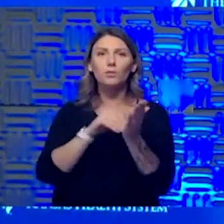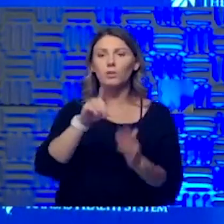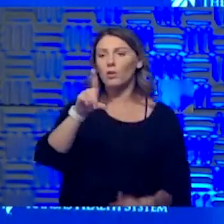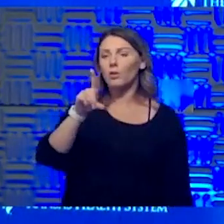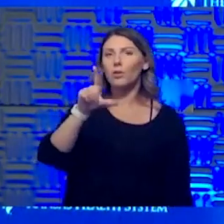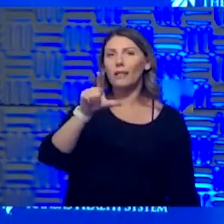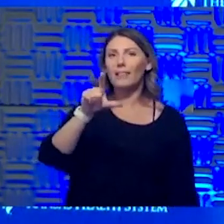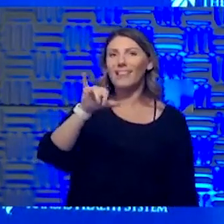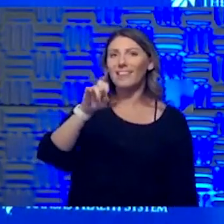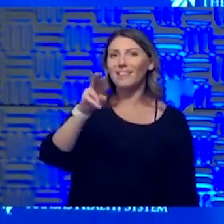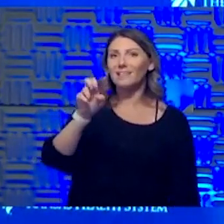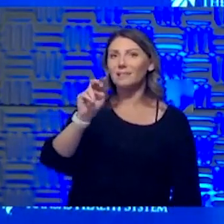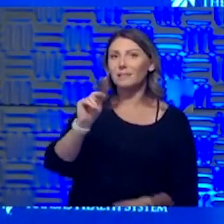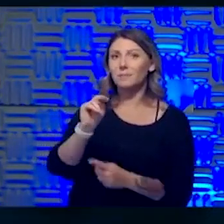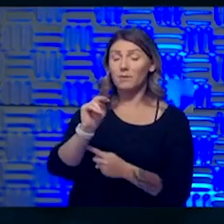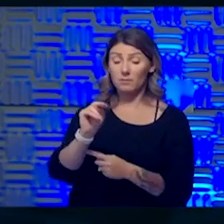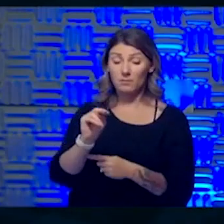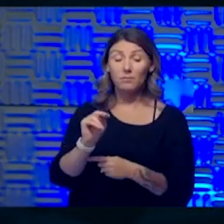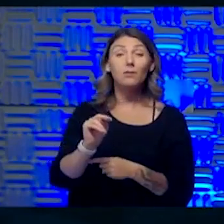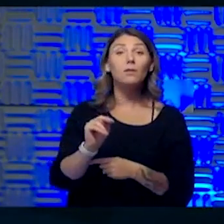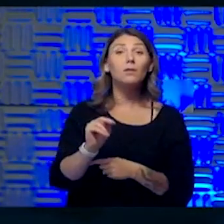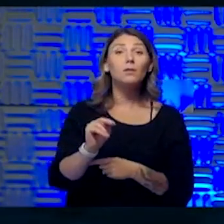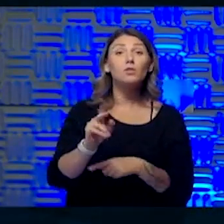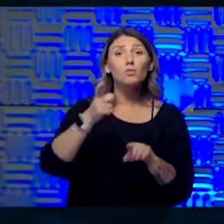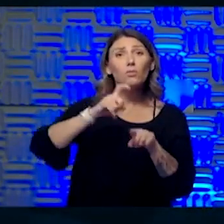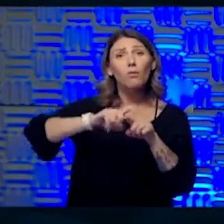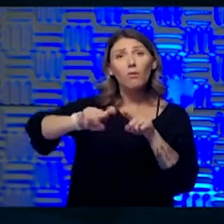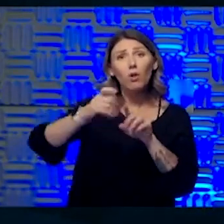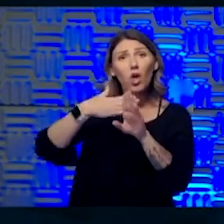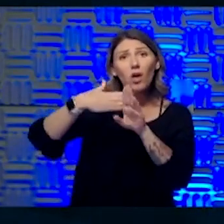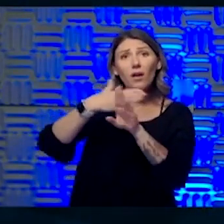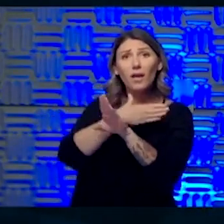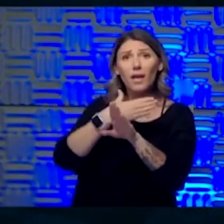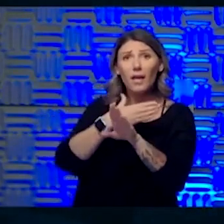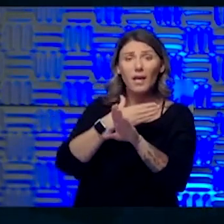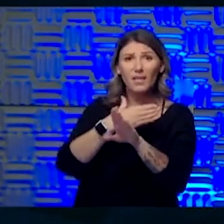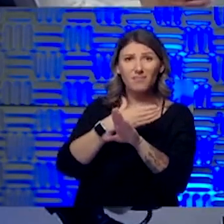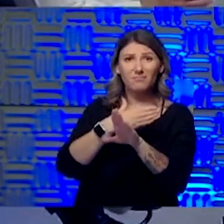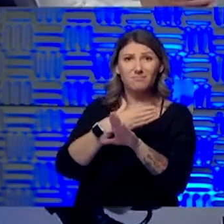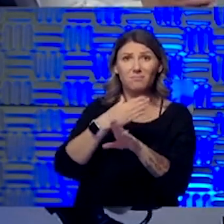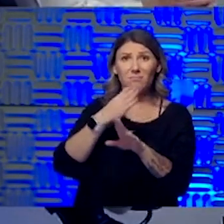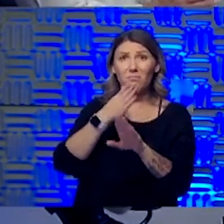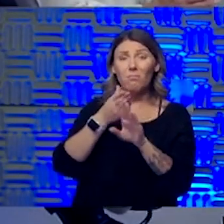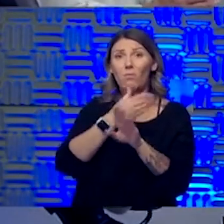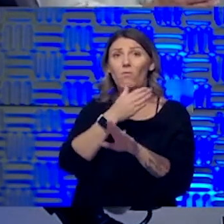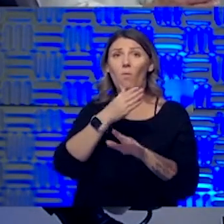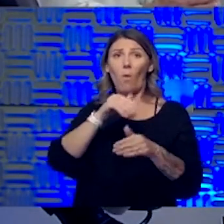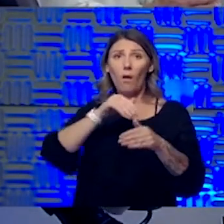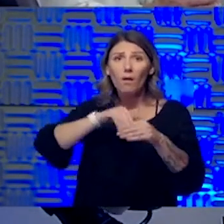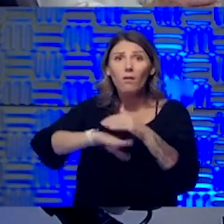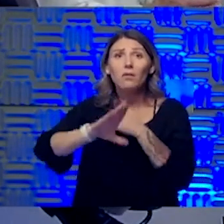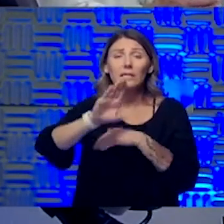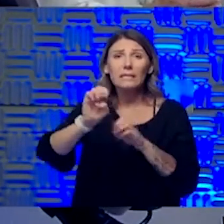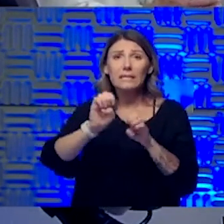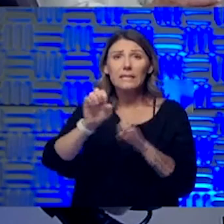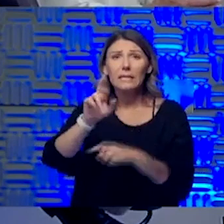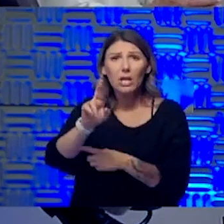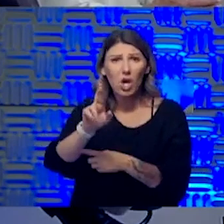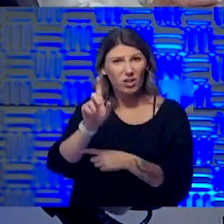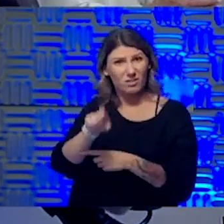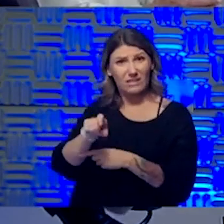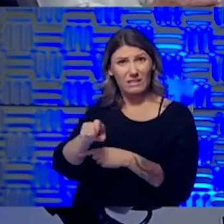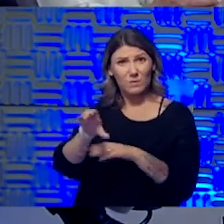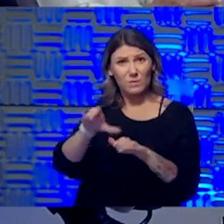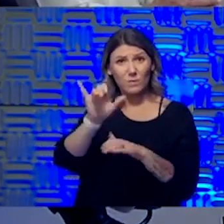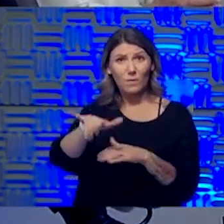Do people need to call ahead before coming into the ER? No, no, that's never been, these guys are